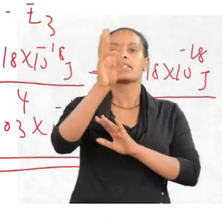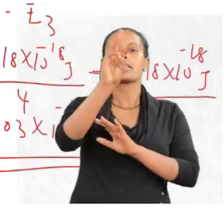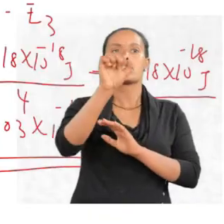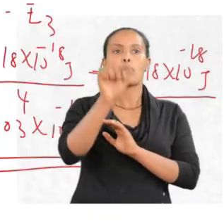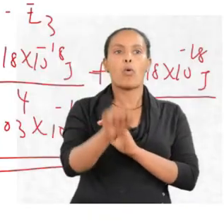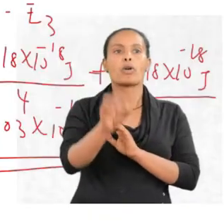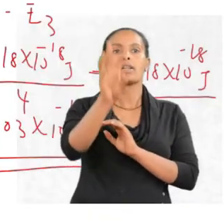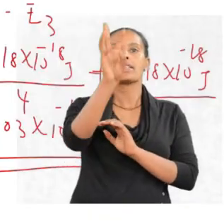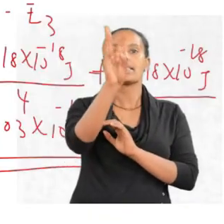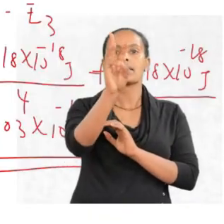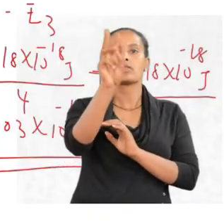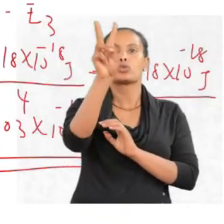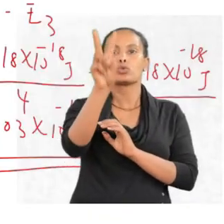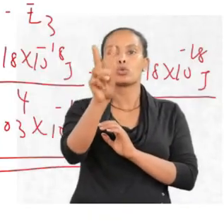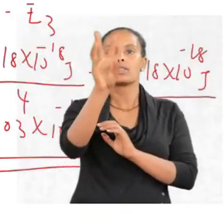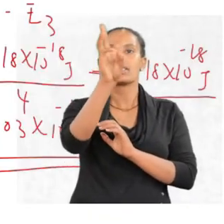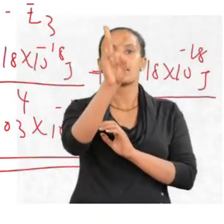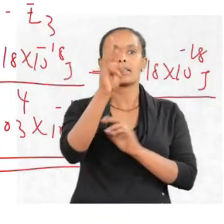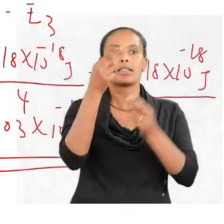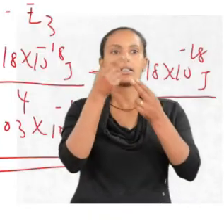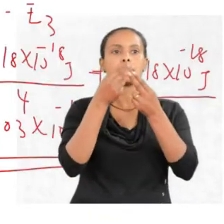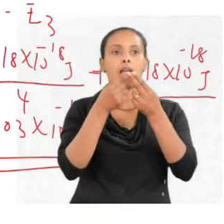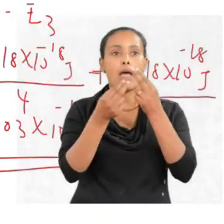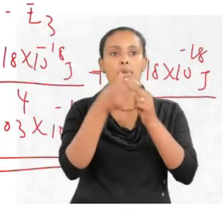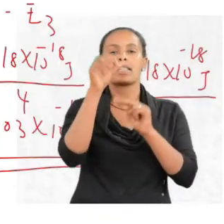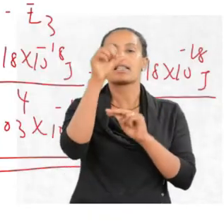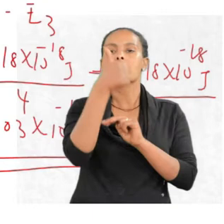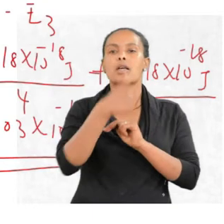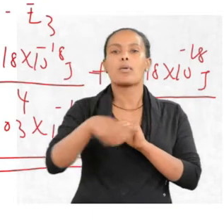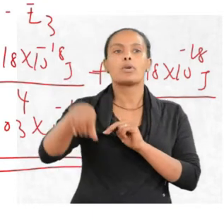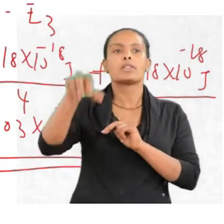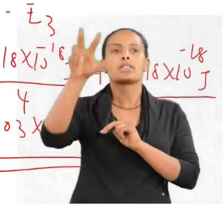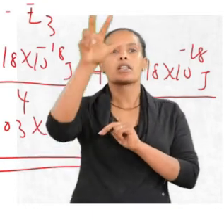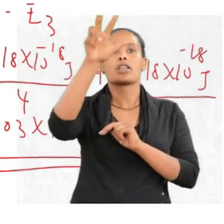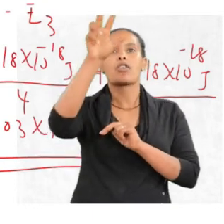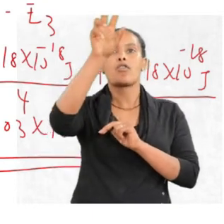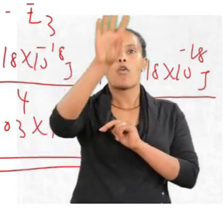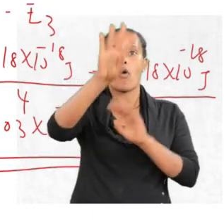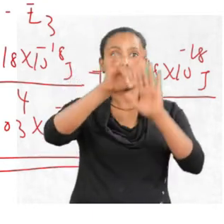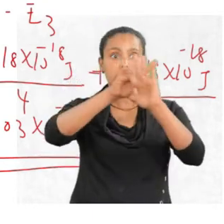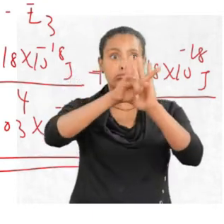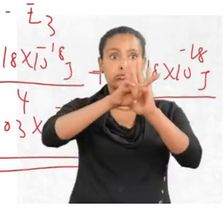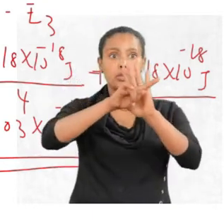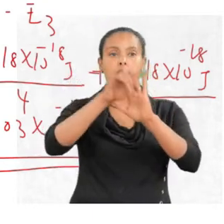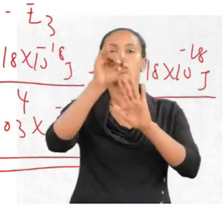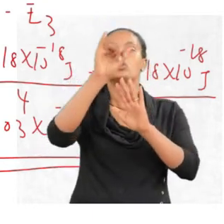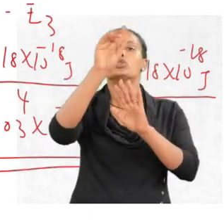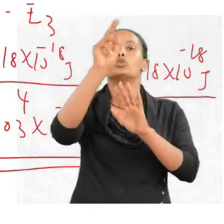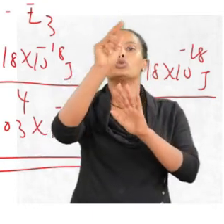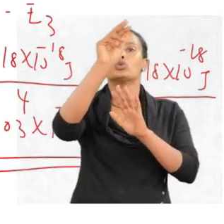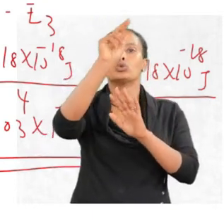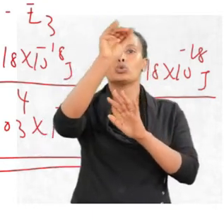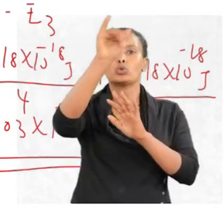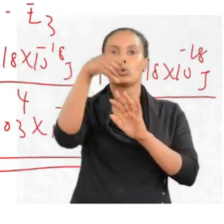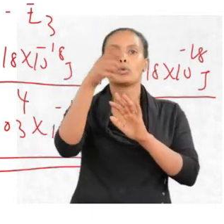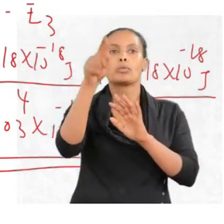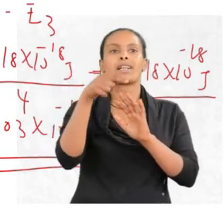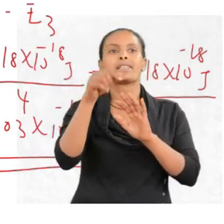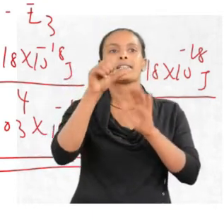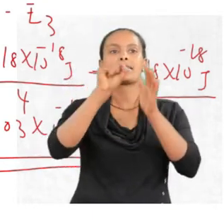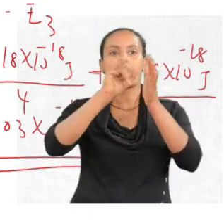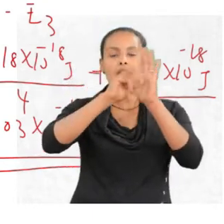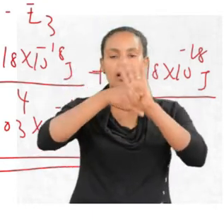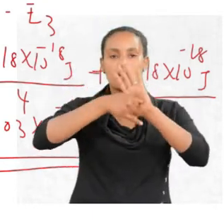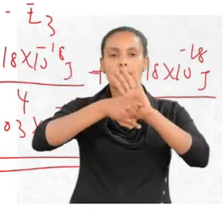point six to six times ten to the power of minus 34 joule second divided by change in